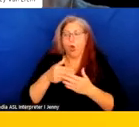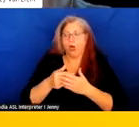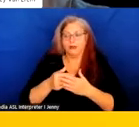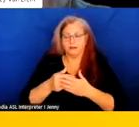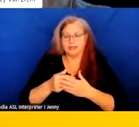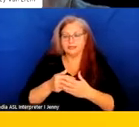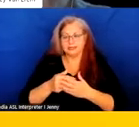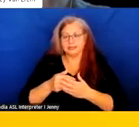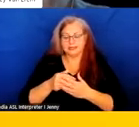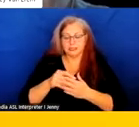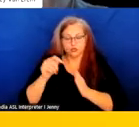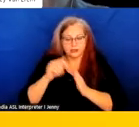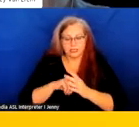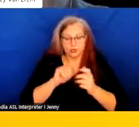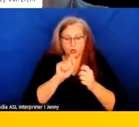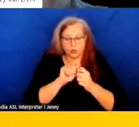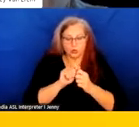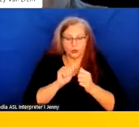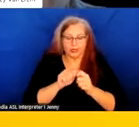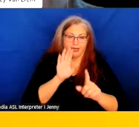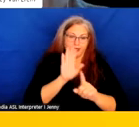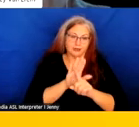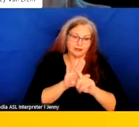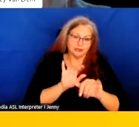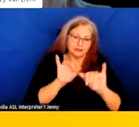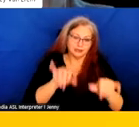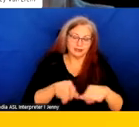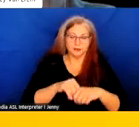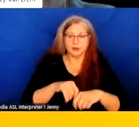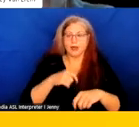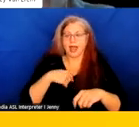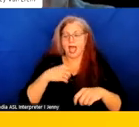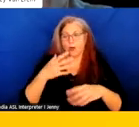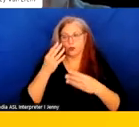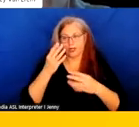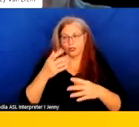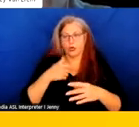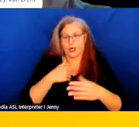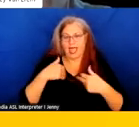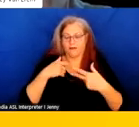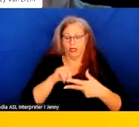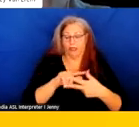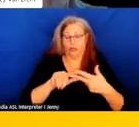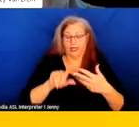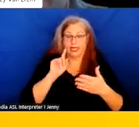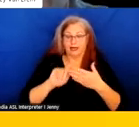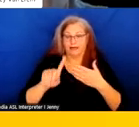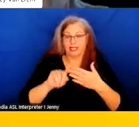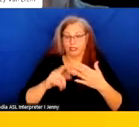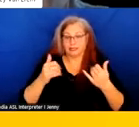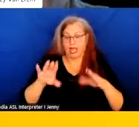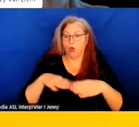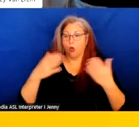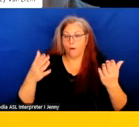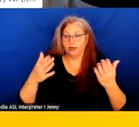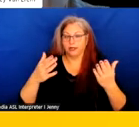detailed look into particular systems. Um, but you know, I did want to let you know that we have these three investigations open. Uh, and